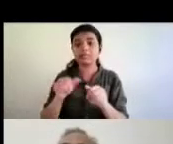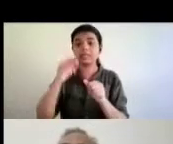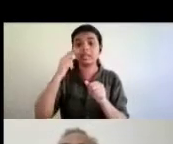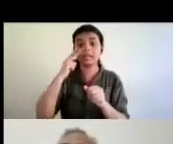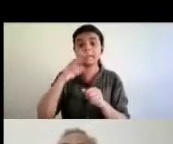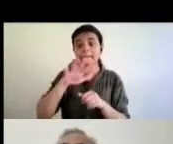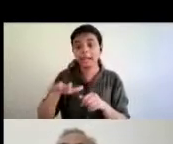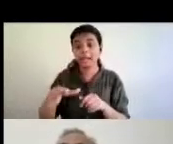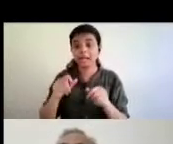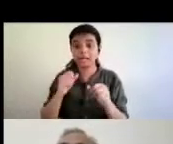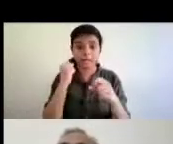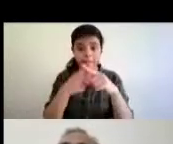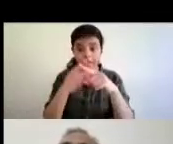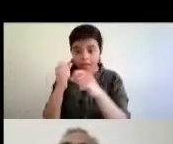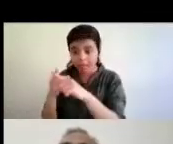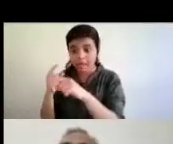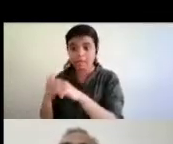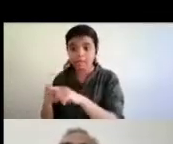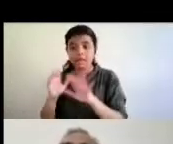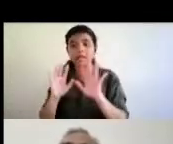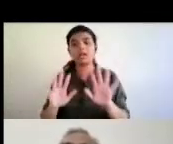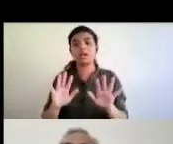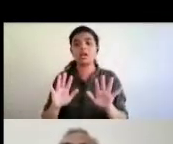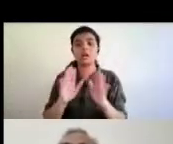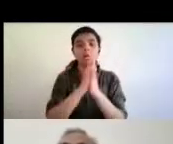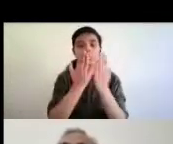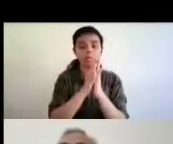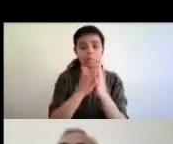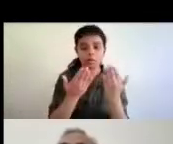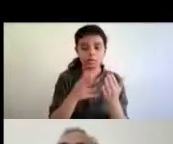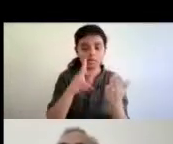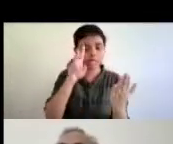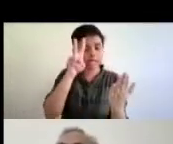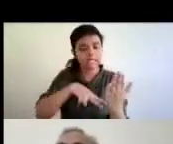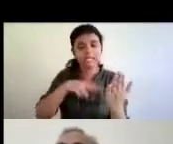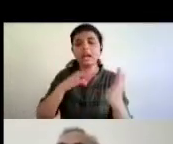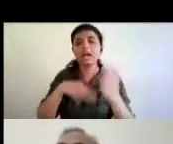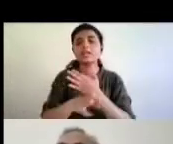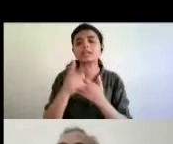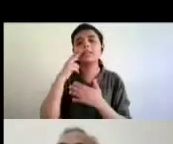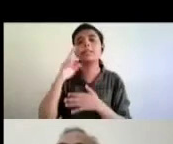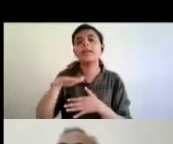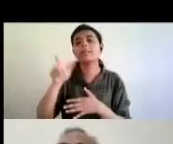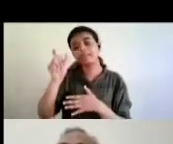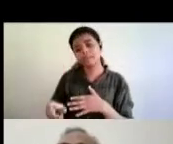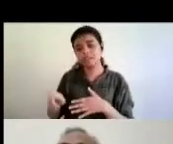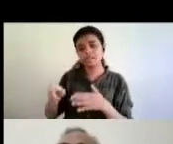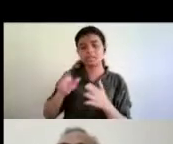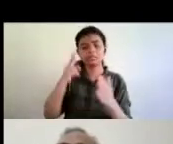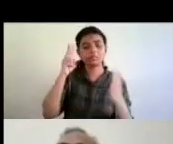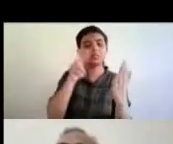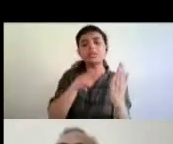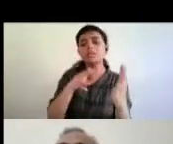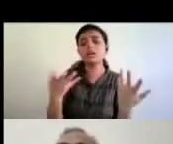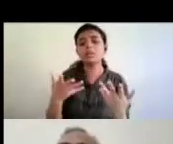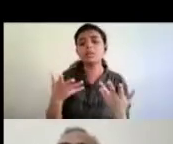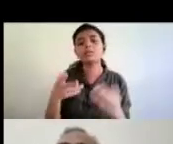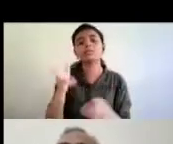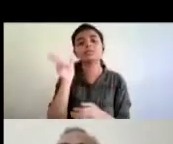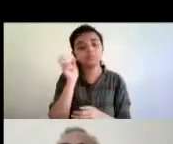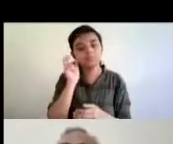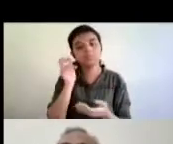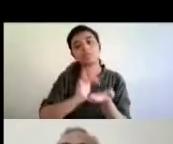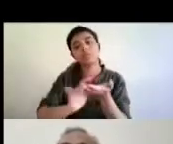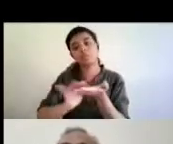solutions which are required to read those books in accessible format they had to be made made affordable and compatible